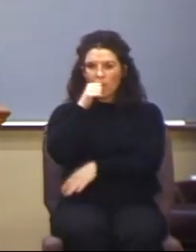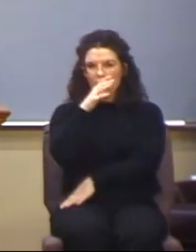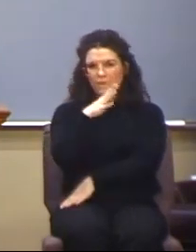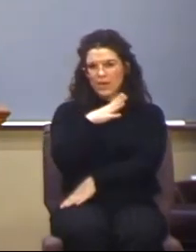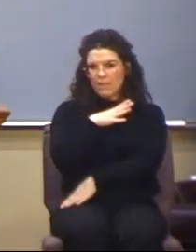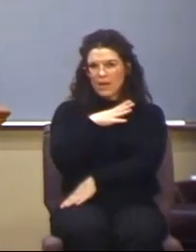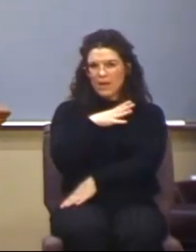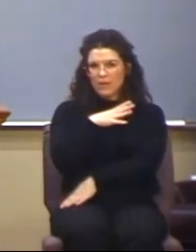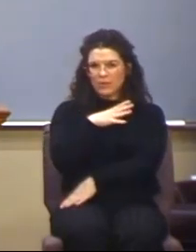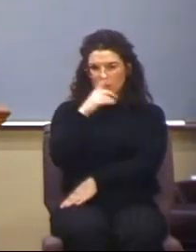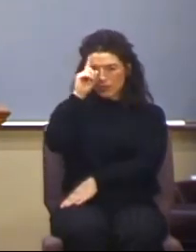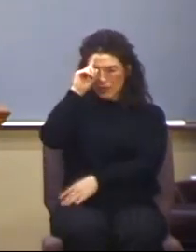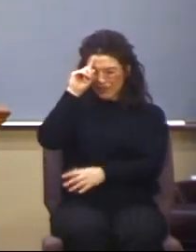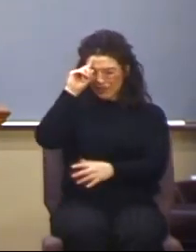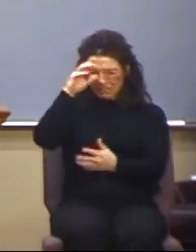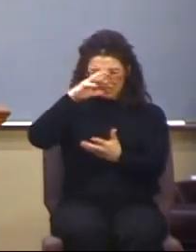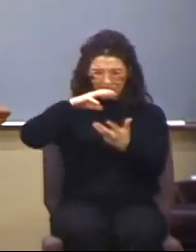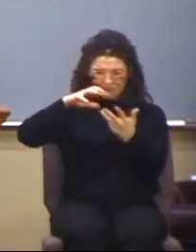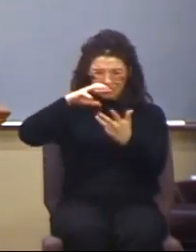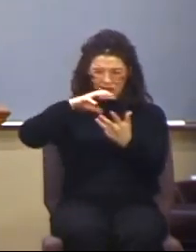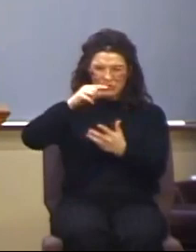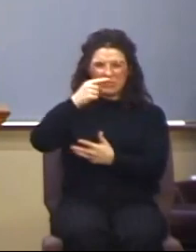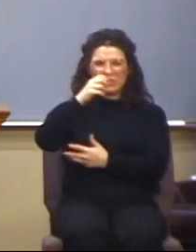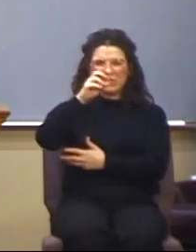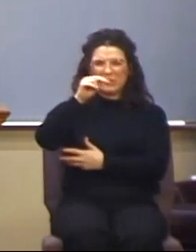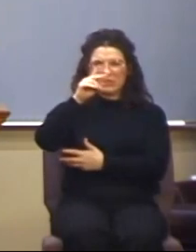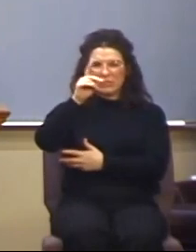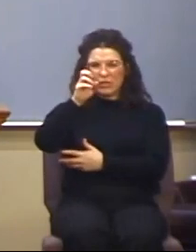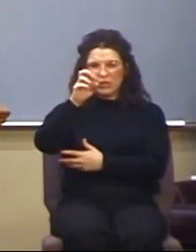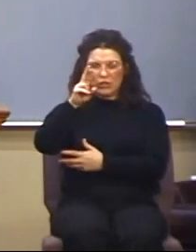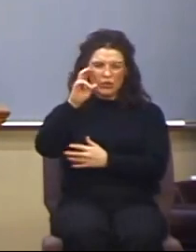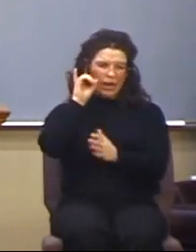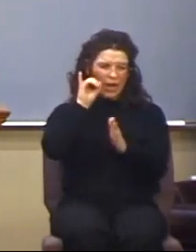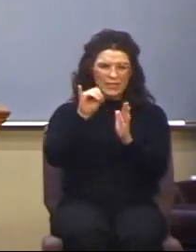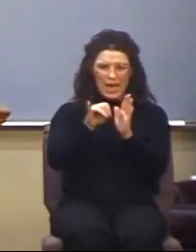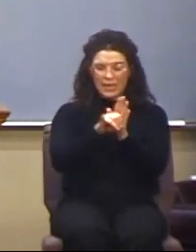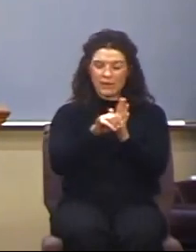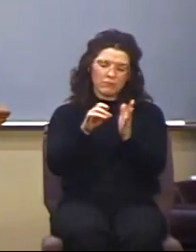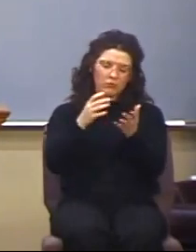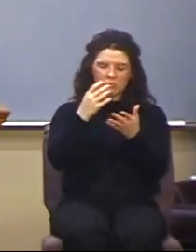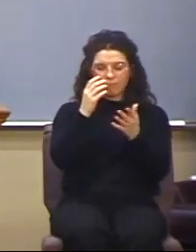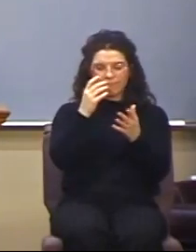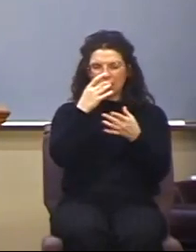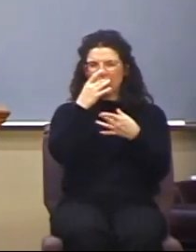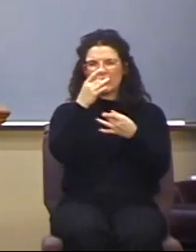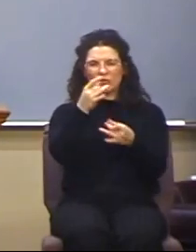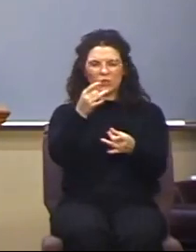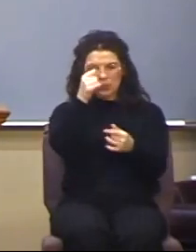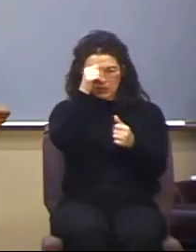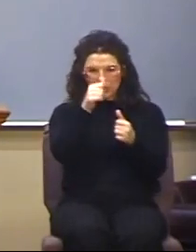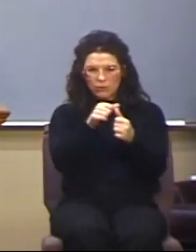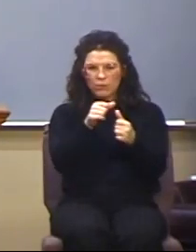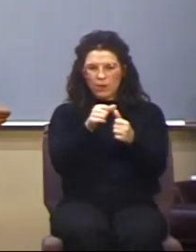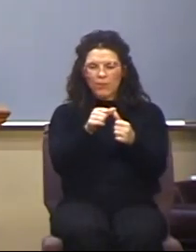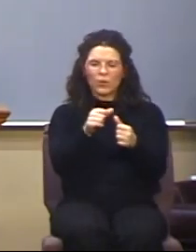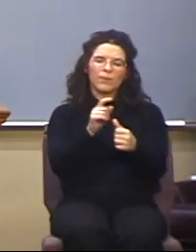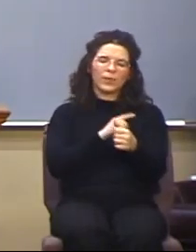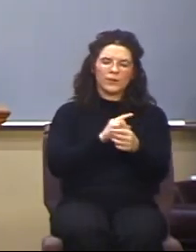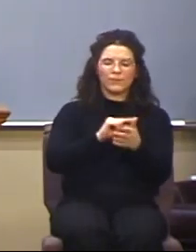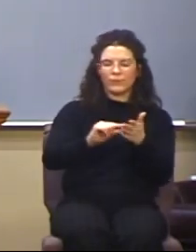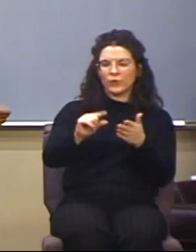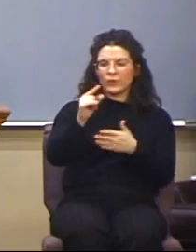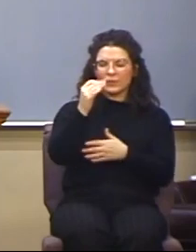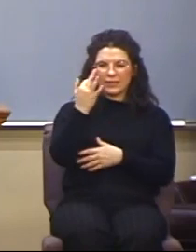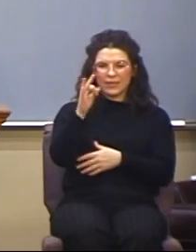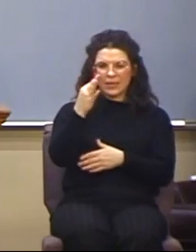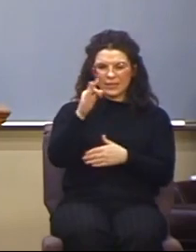Talk about confusion regarding gender identity. Just kind of interesting to note. At any rate, verse 18, the